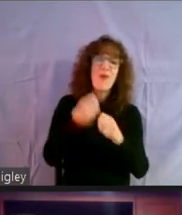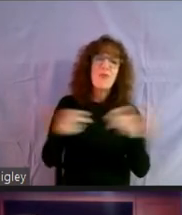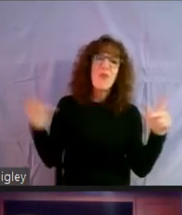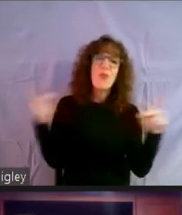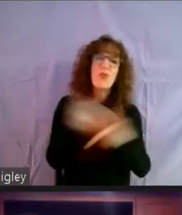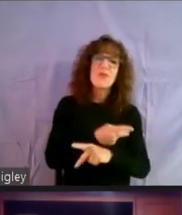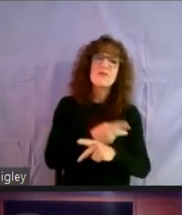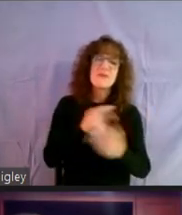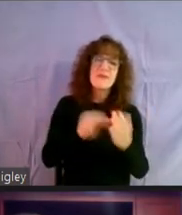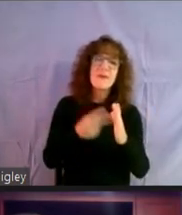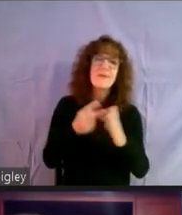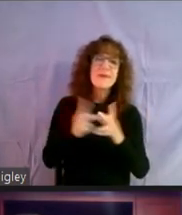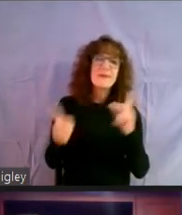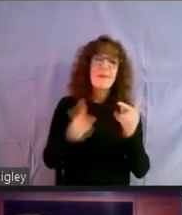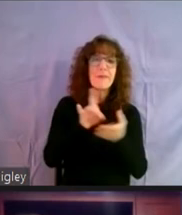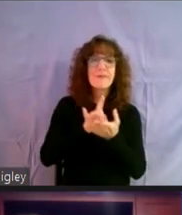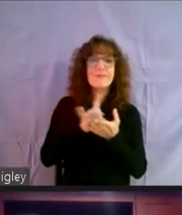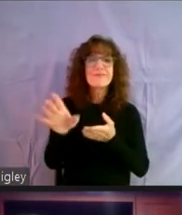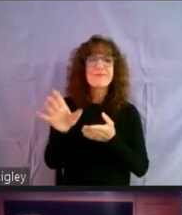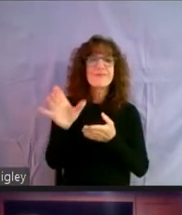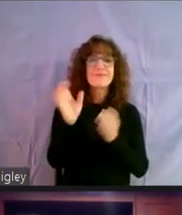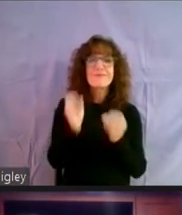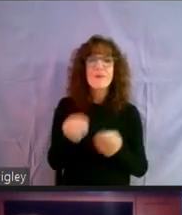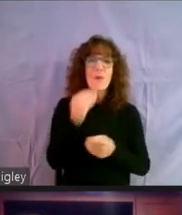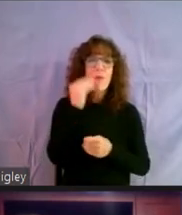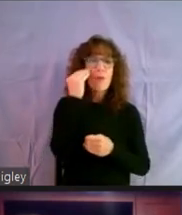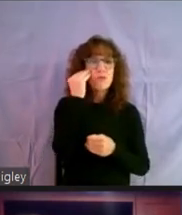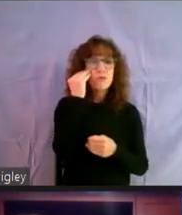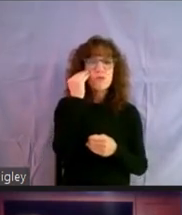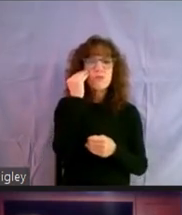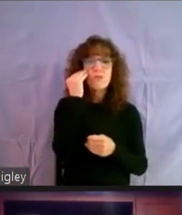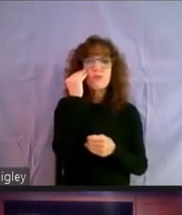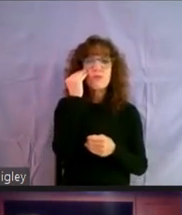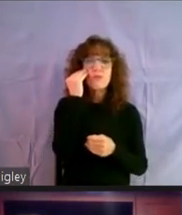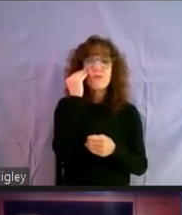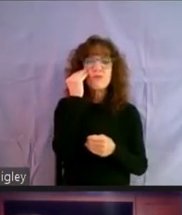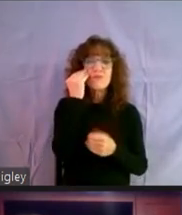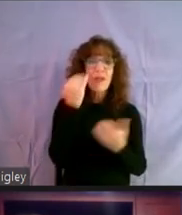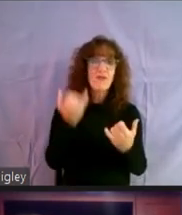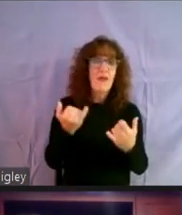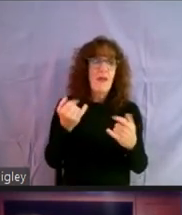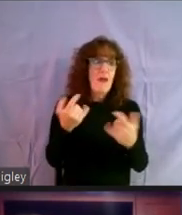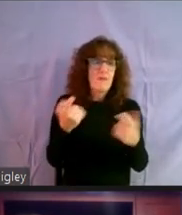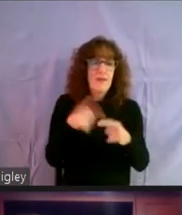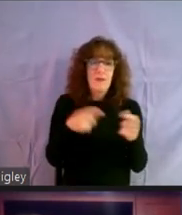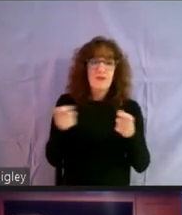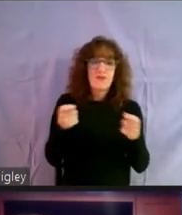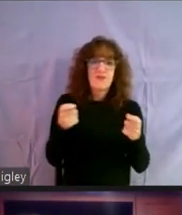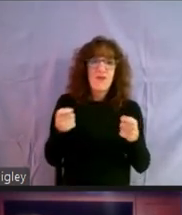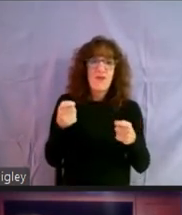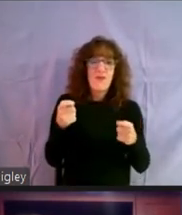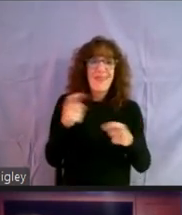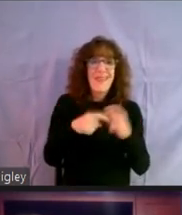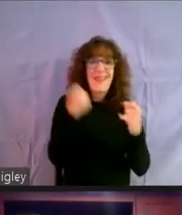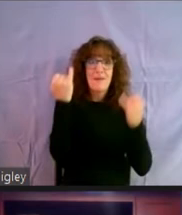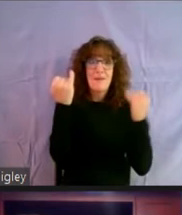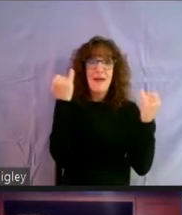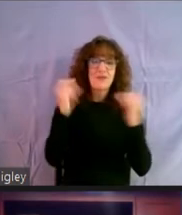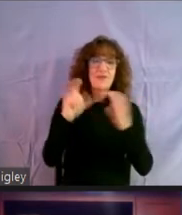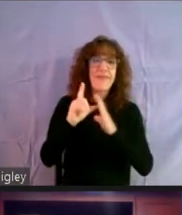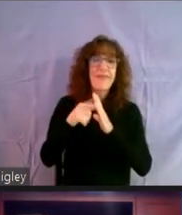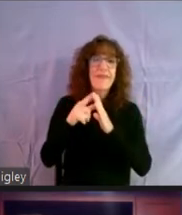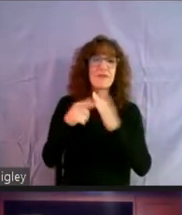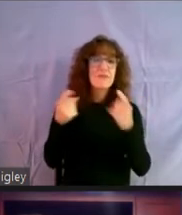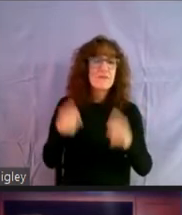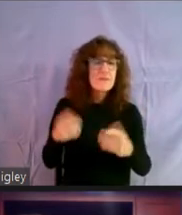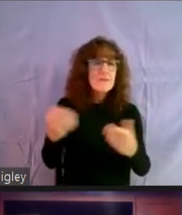in our county that we don't really have a handle of as of now. And can we imagine? So that, that's one of the things that